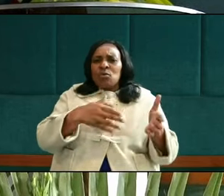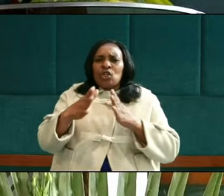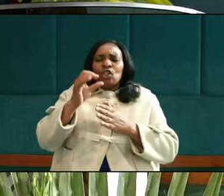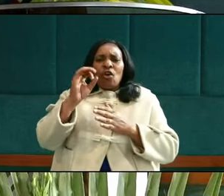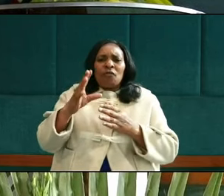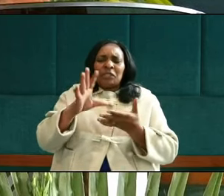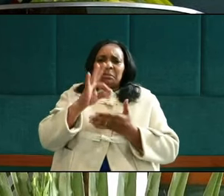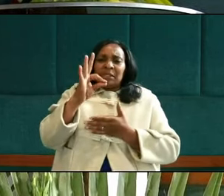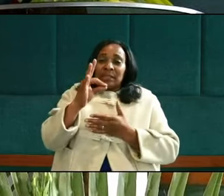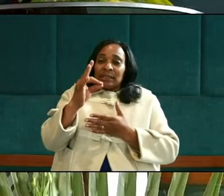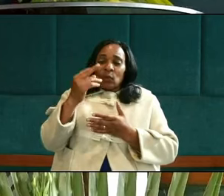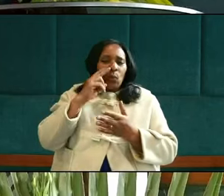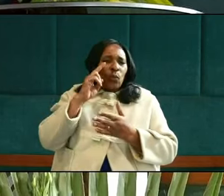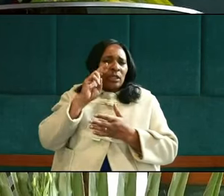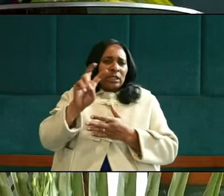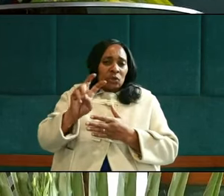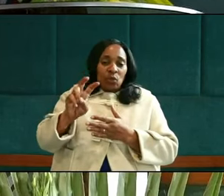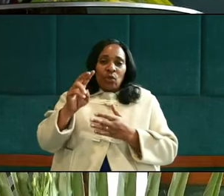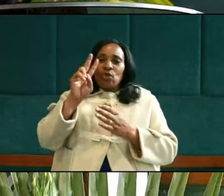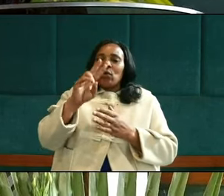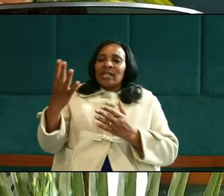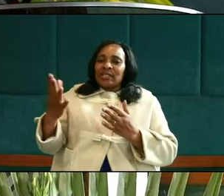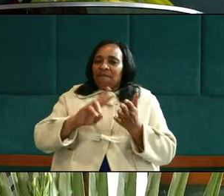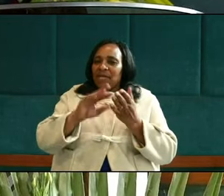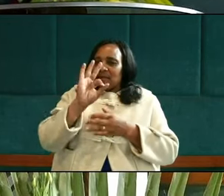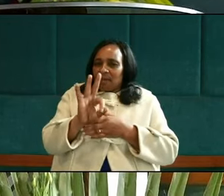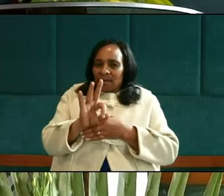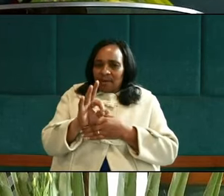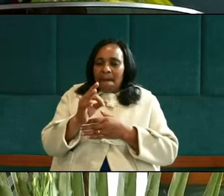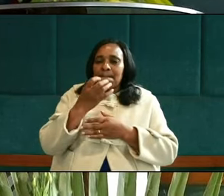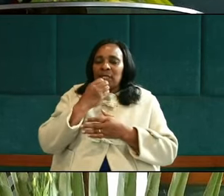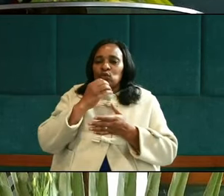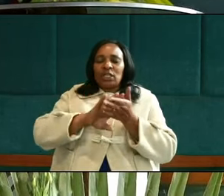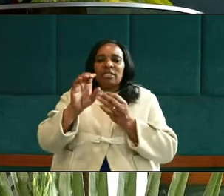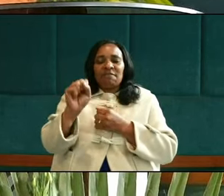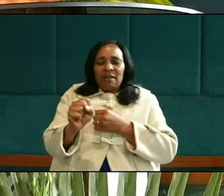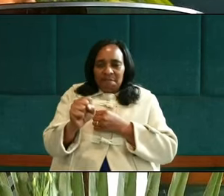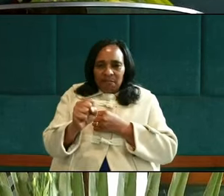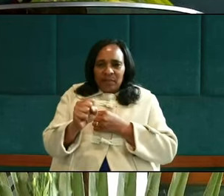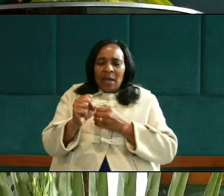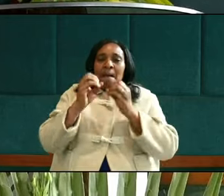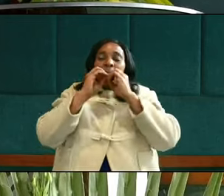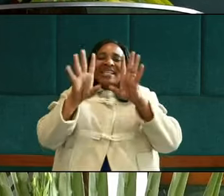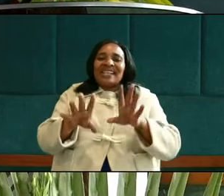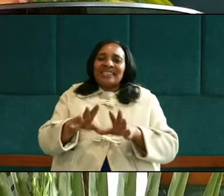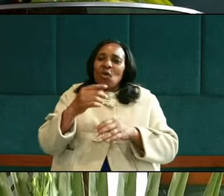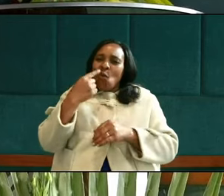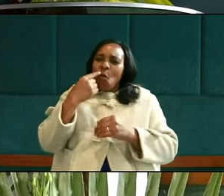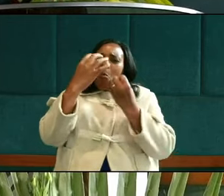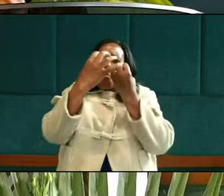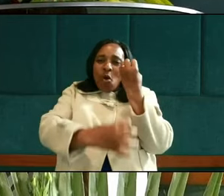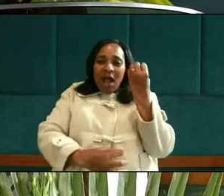in spirit. We looked at two things based on verse number 3 of Matthew chapter 5. Blessed are the poor